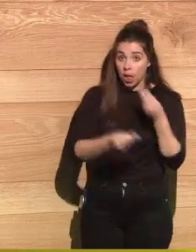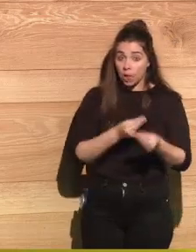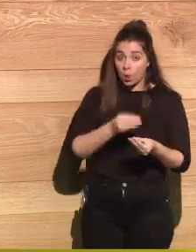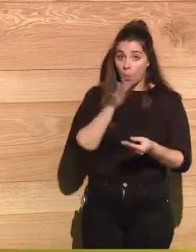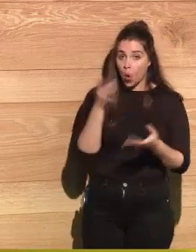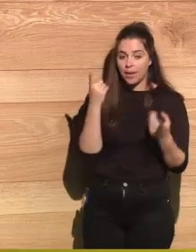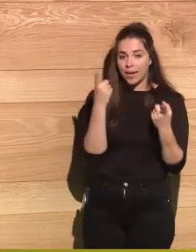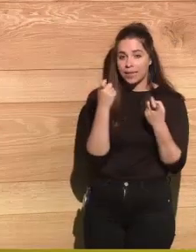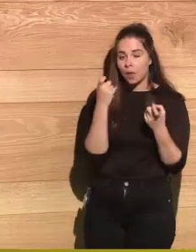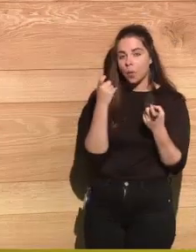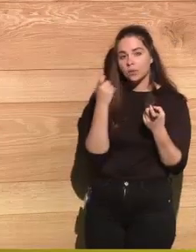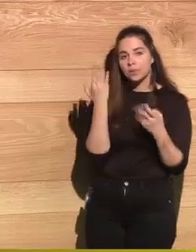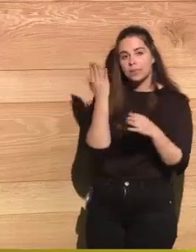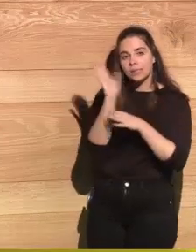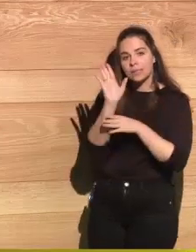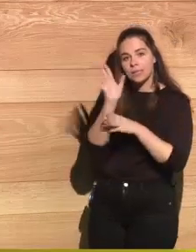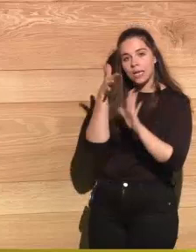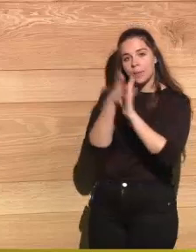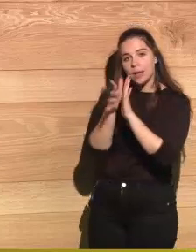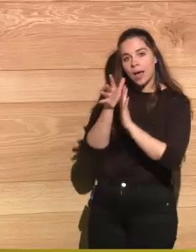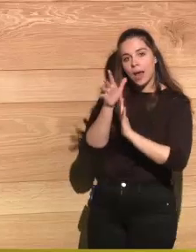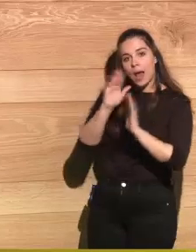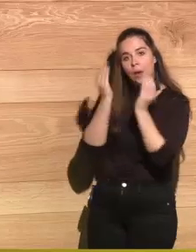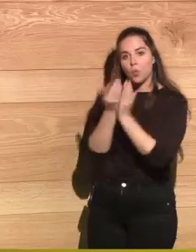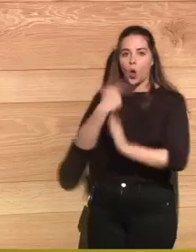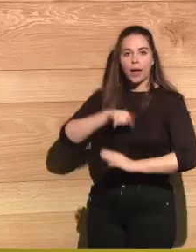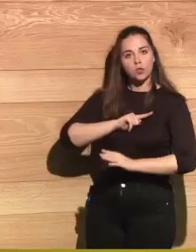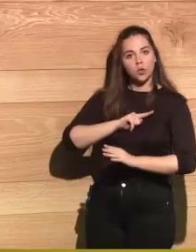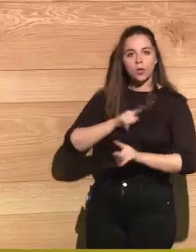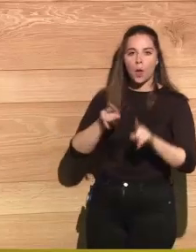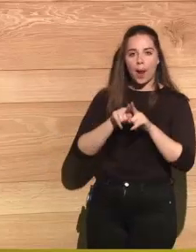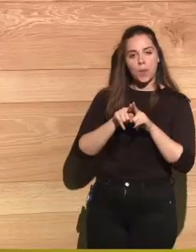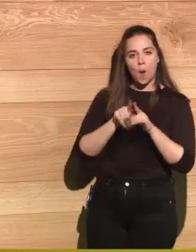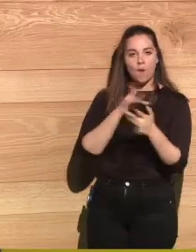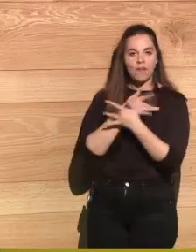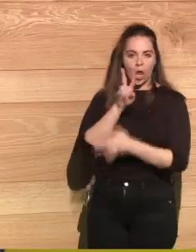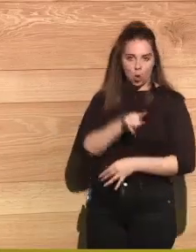because we had to show the world we had